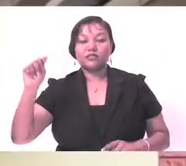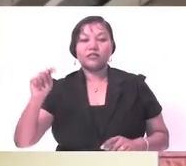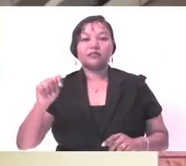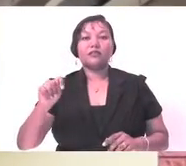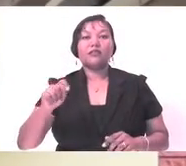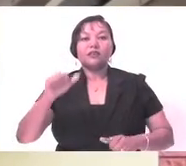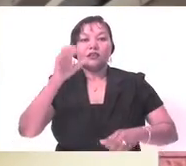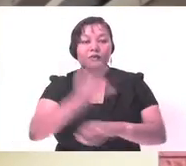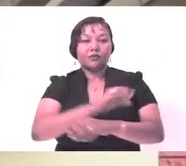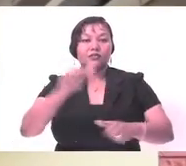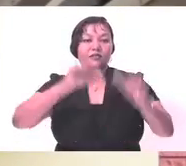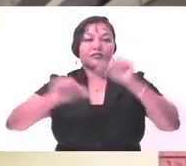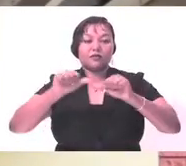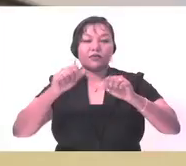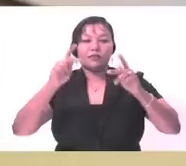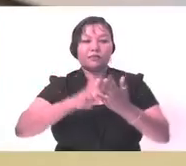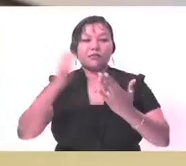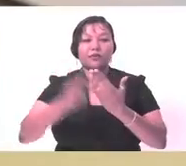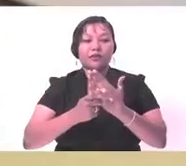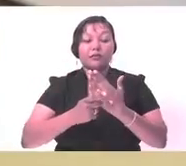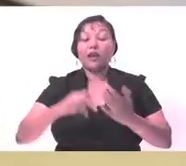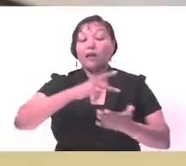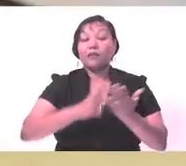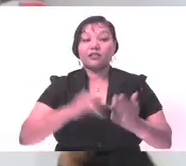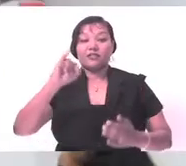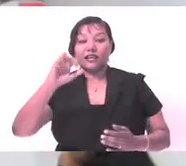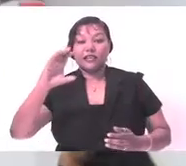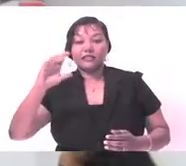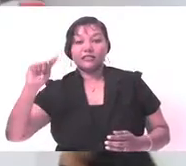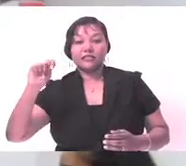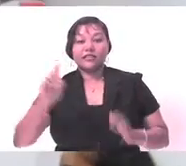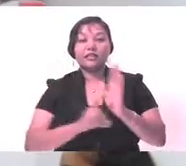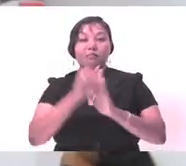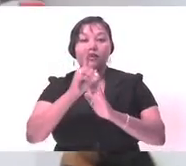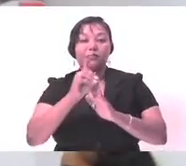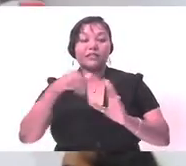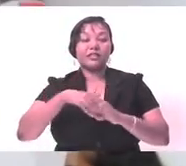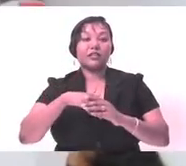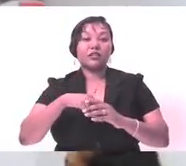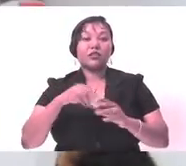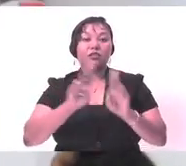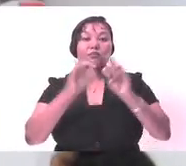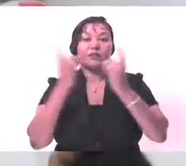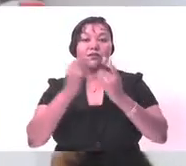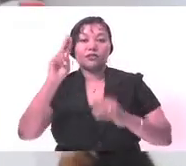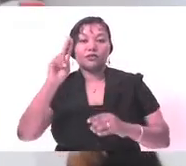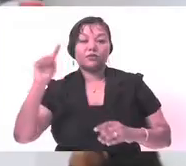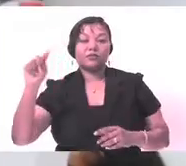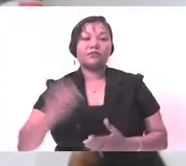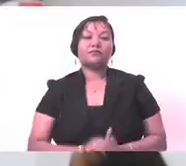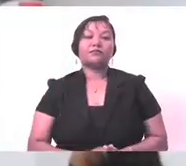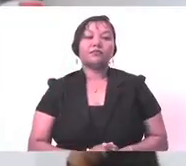in Animation Program. The animation program is a part of the ICT department at UTT. There are various careers.